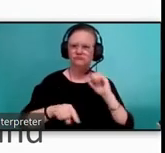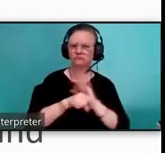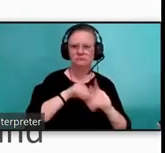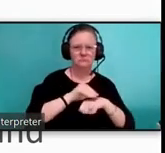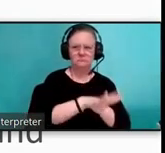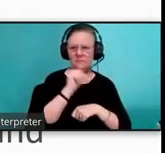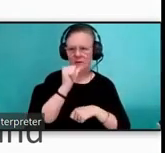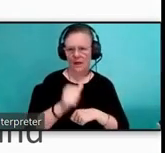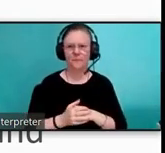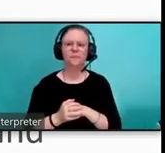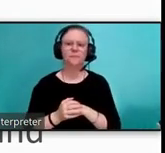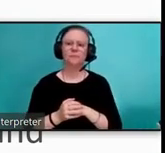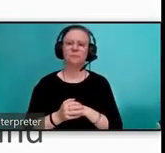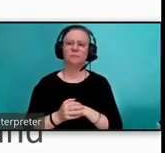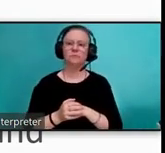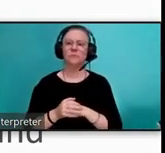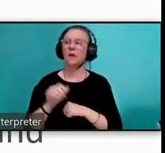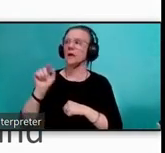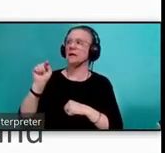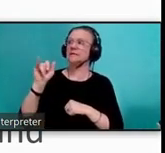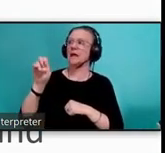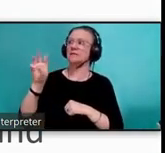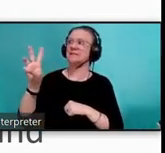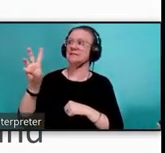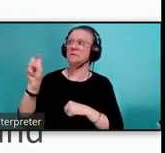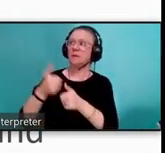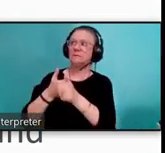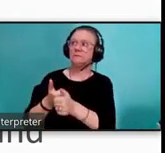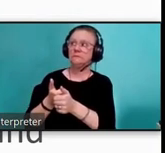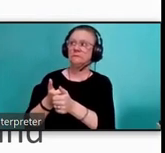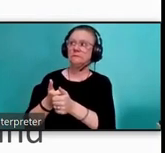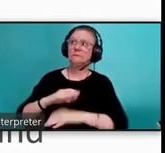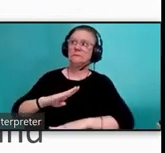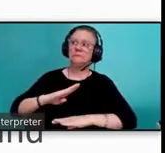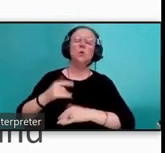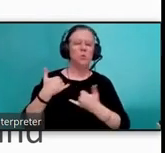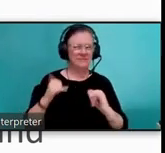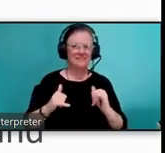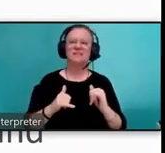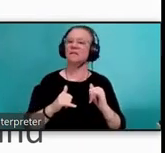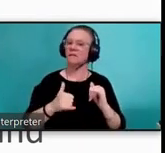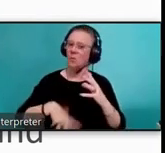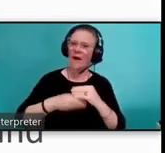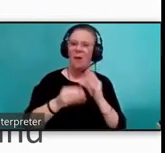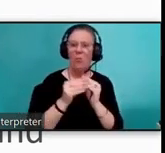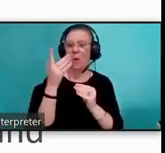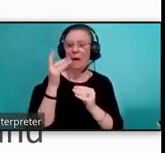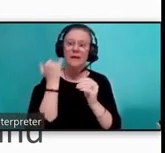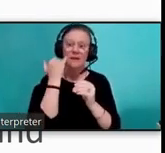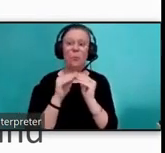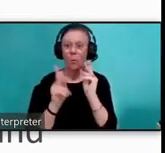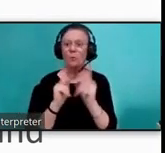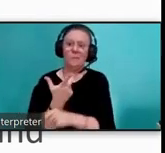No immediate mitigation is required, however, TARTA will continue to restore service as vaccination rates increase